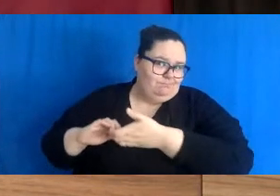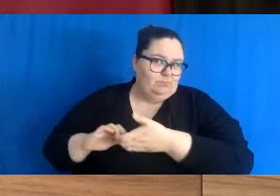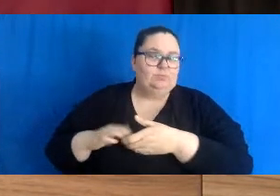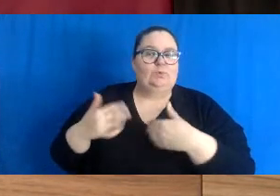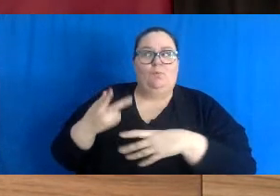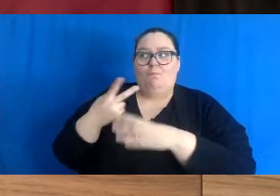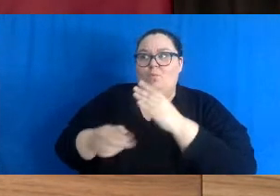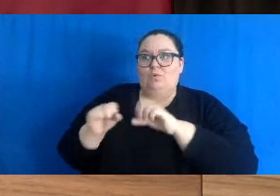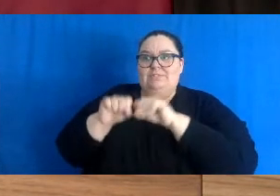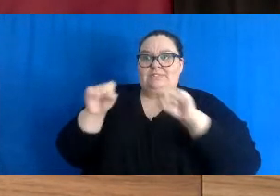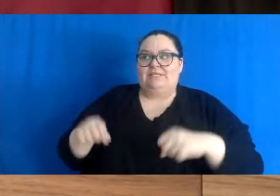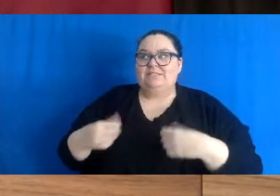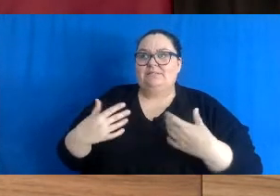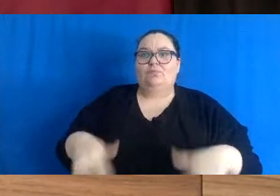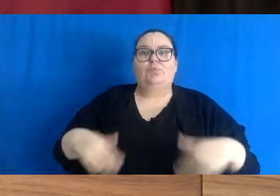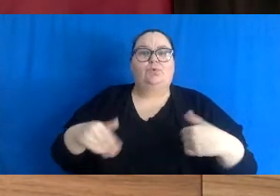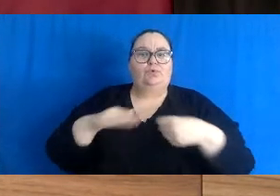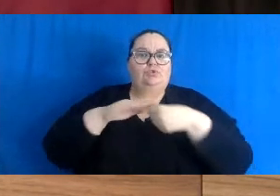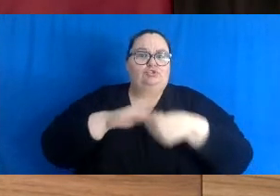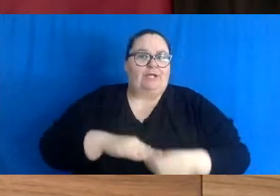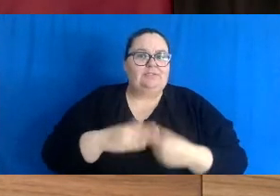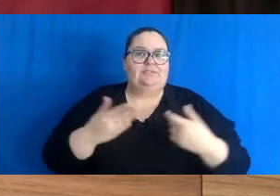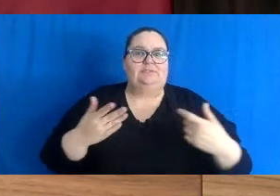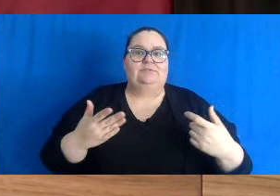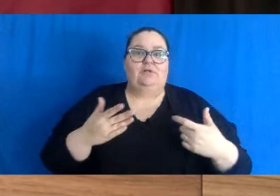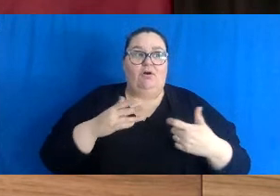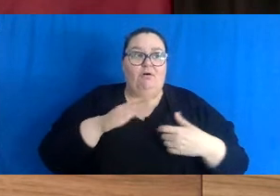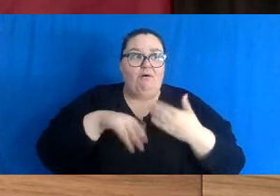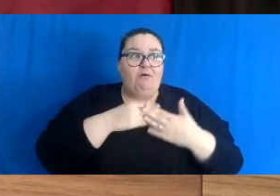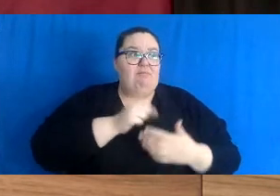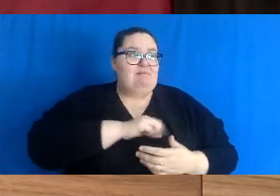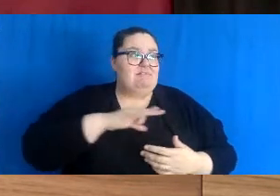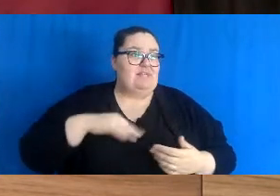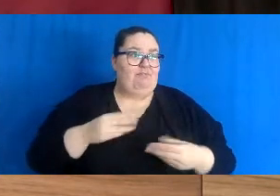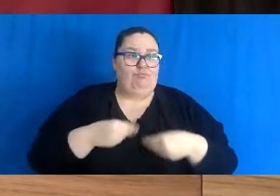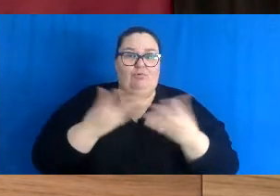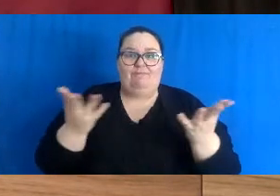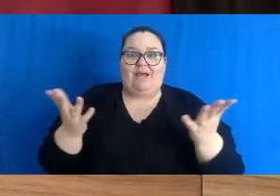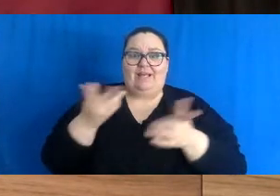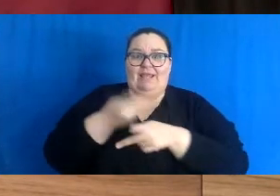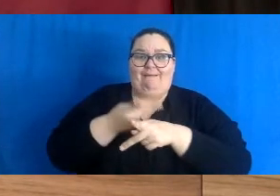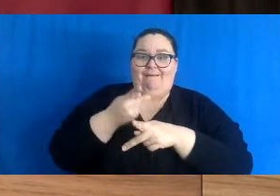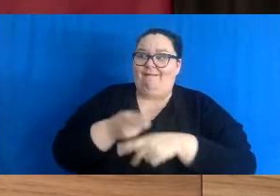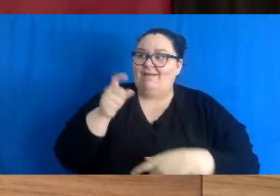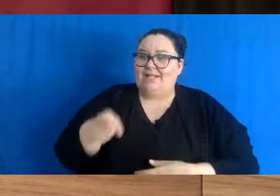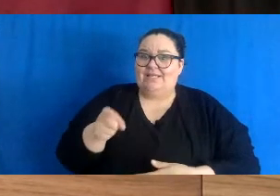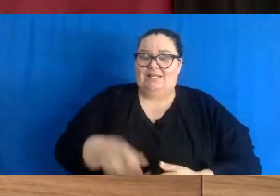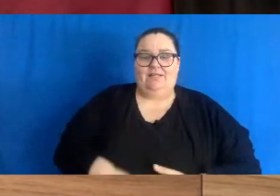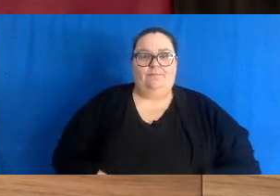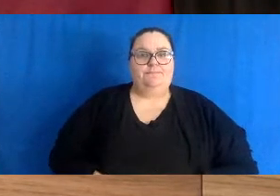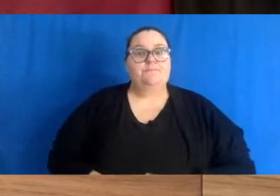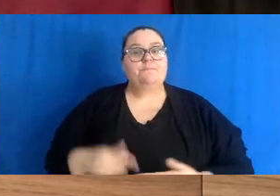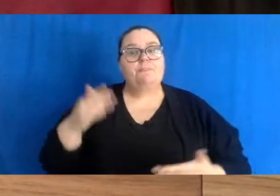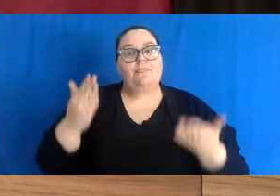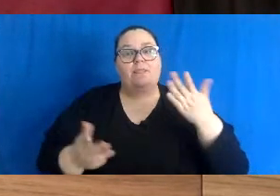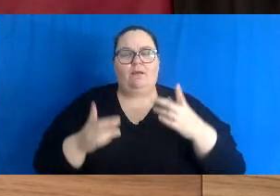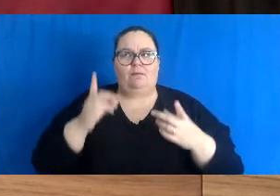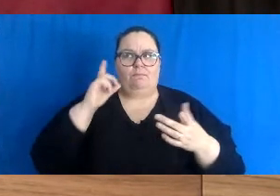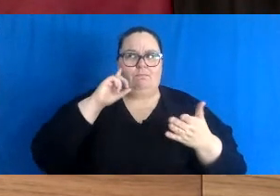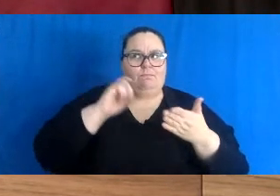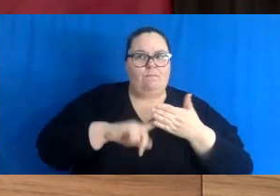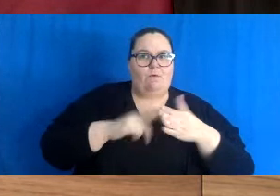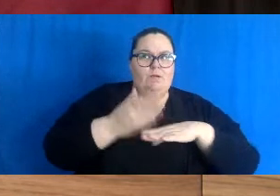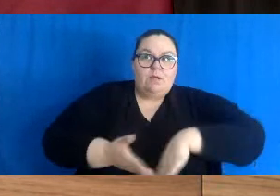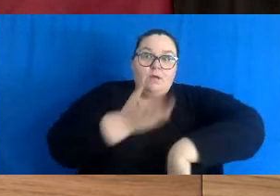depend on all of these staff to continue to deliver quality care. We may not be able to immediately make things better,